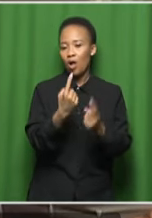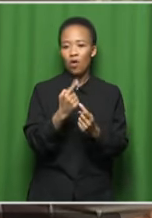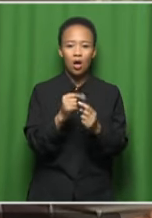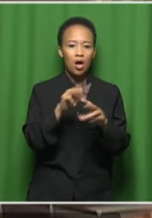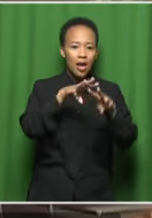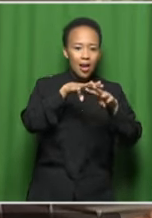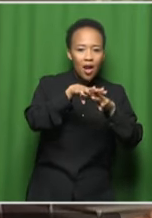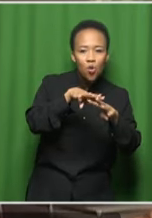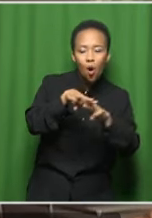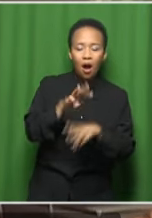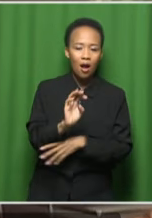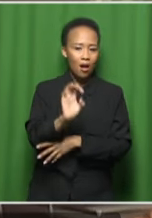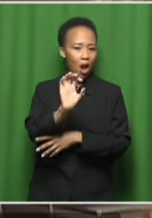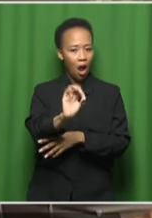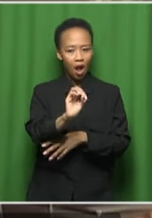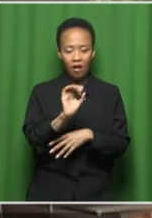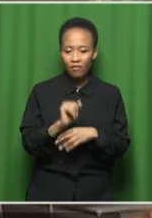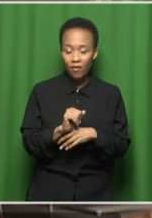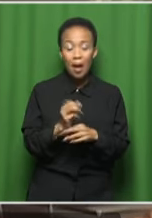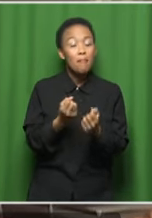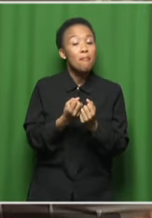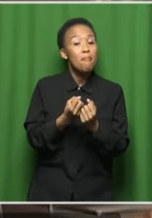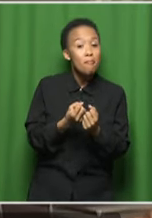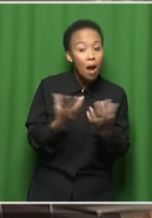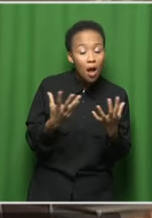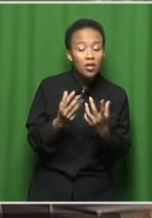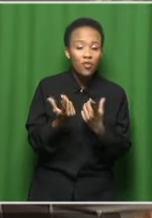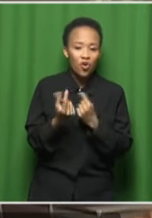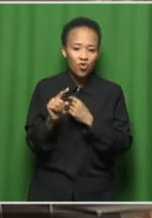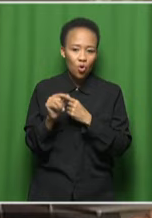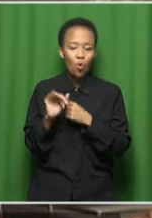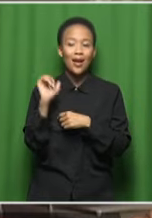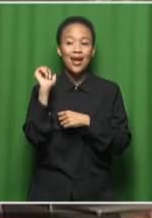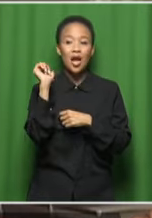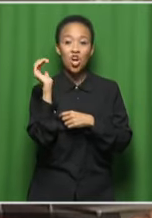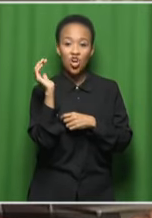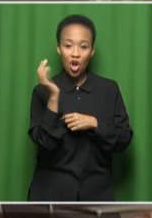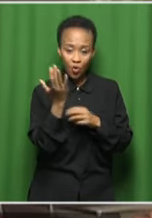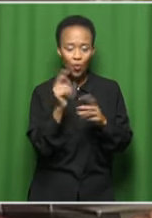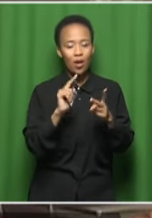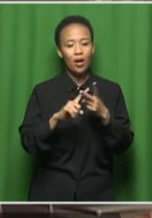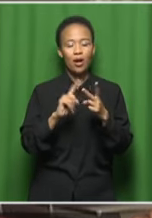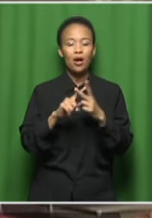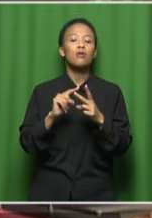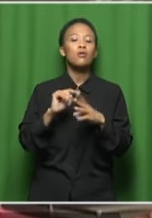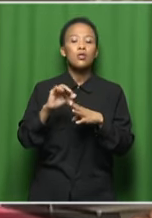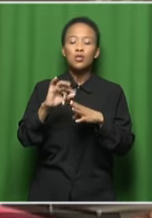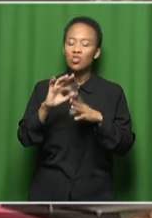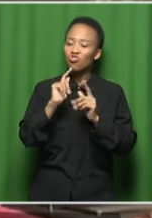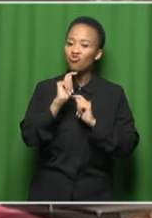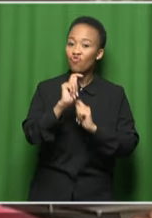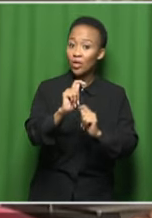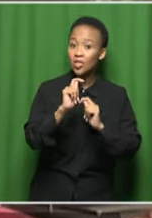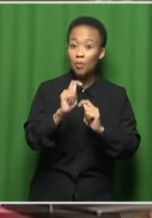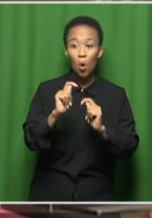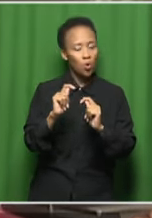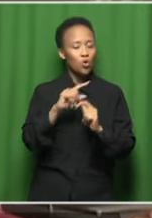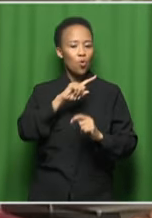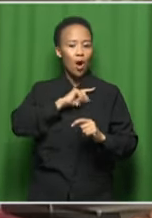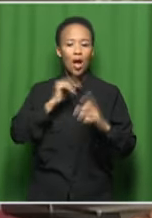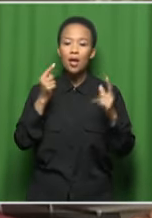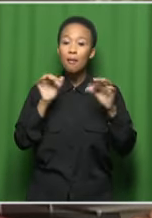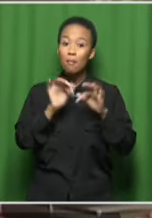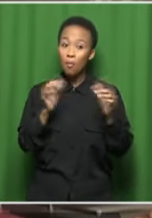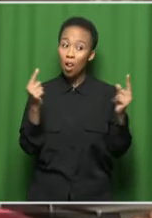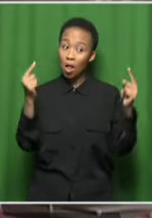Many leaders actually pay transport and catering to bring people together for a rehearsal. I'm not saying all do, but many